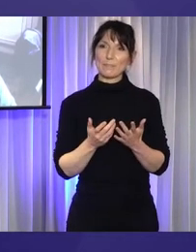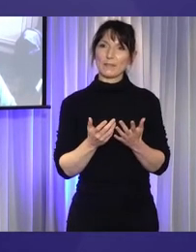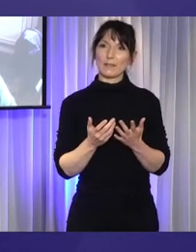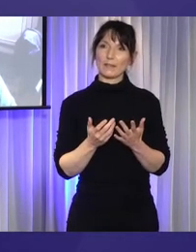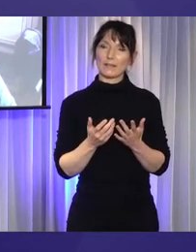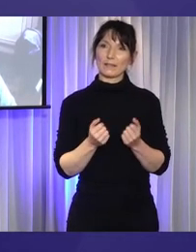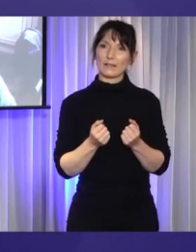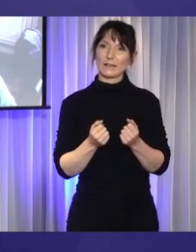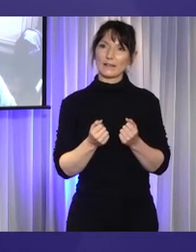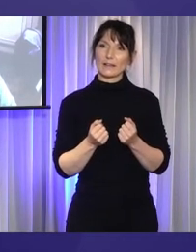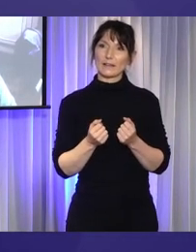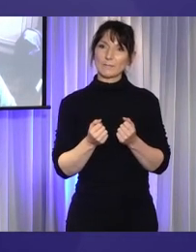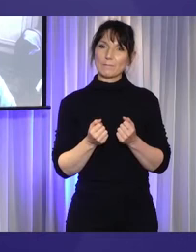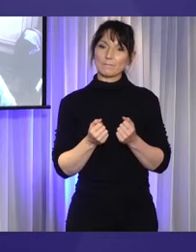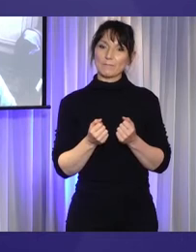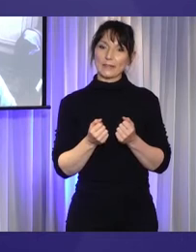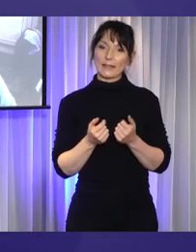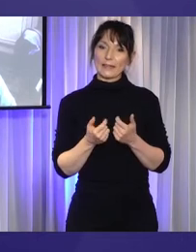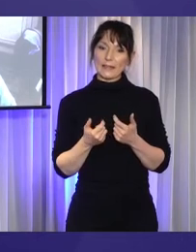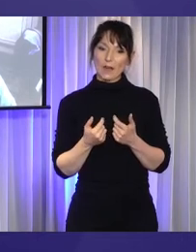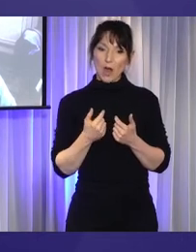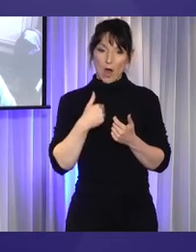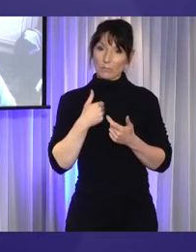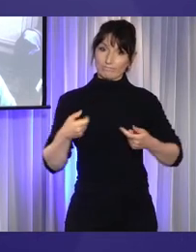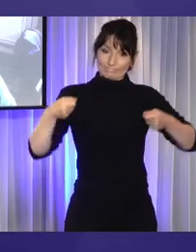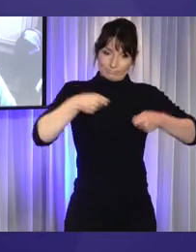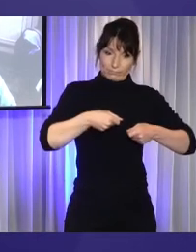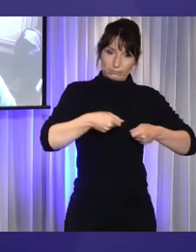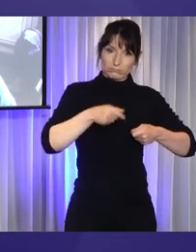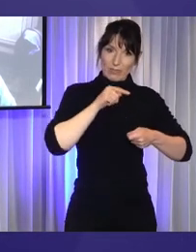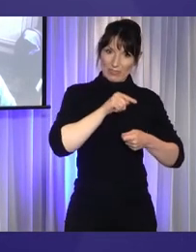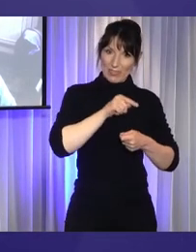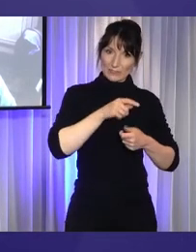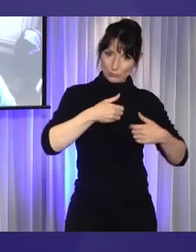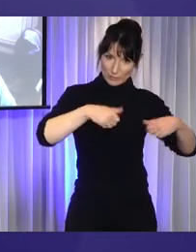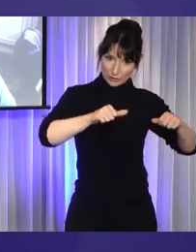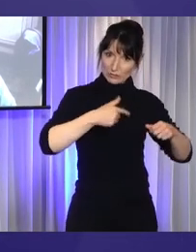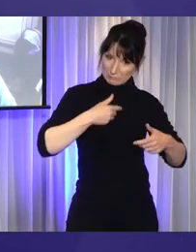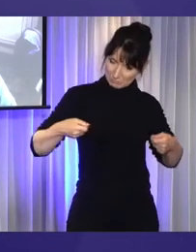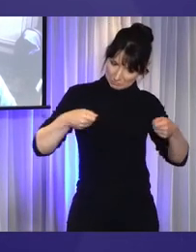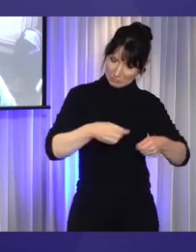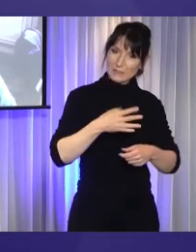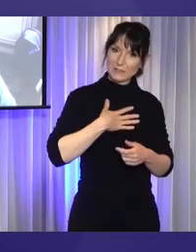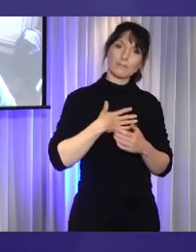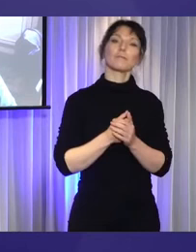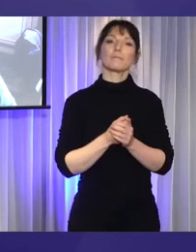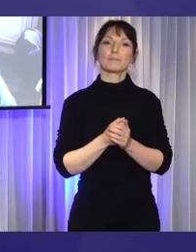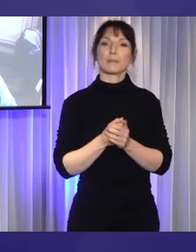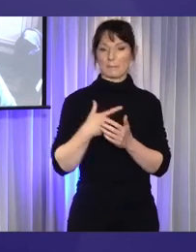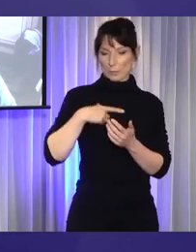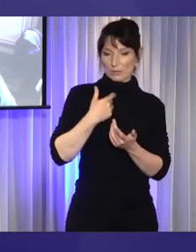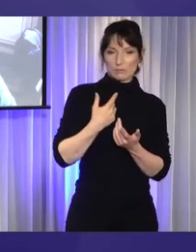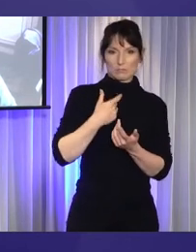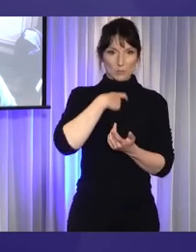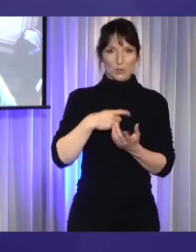And I've had input into the Australian Disability Strategy as a person with